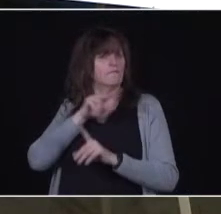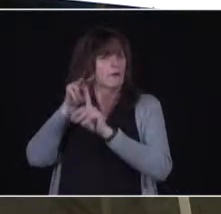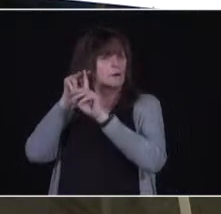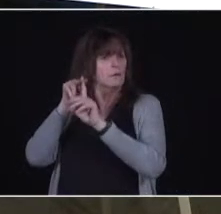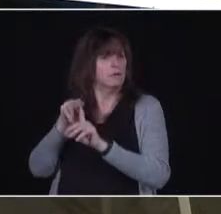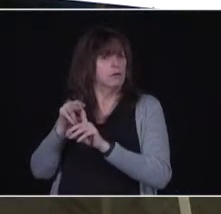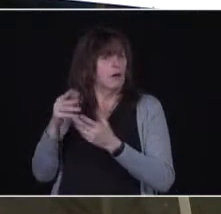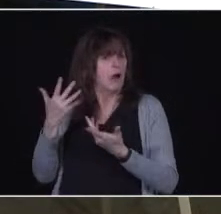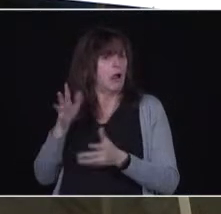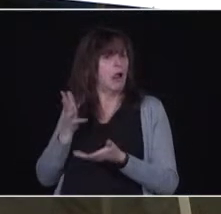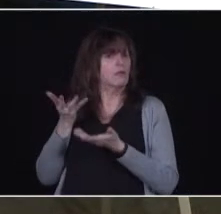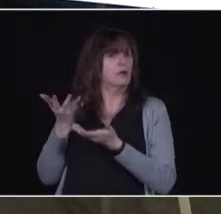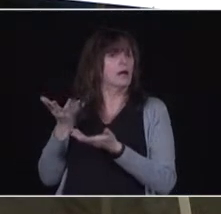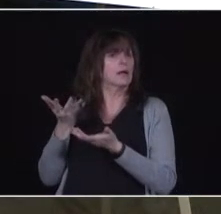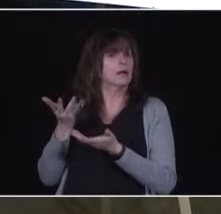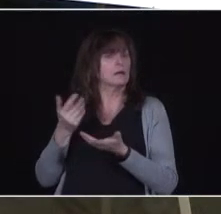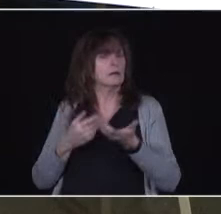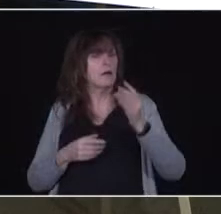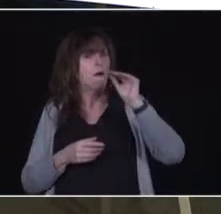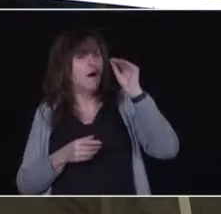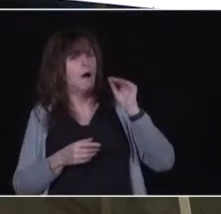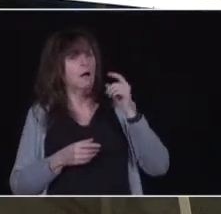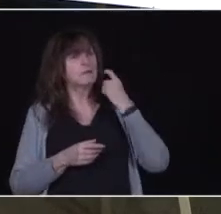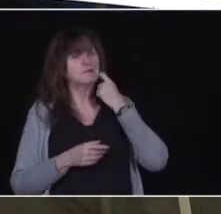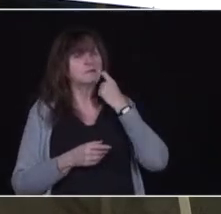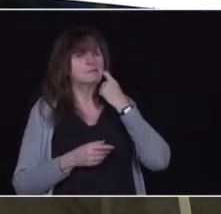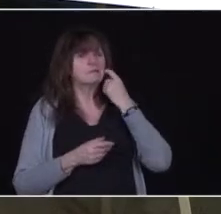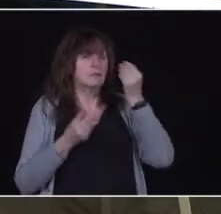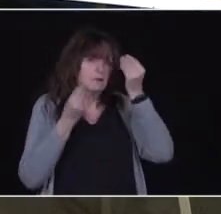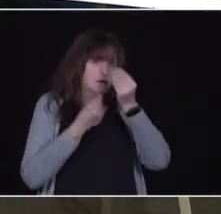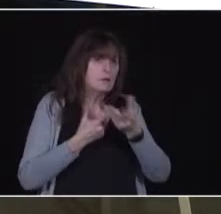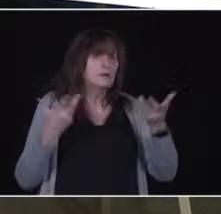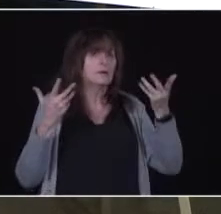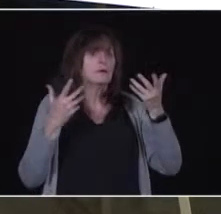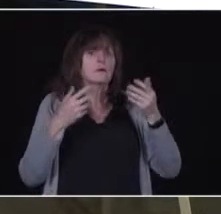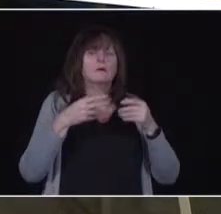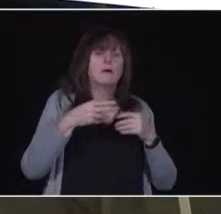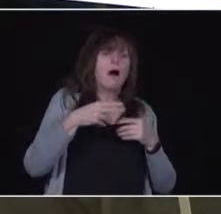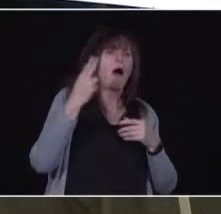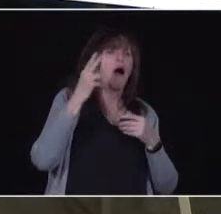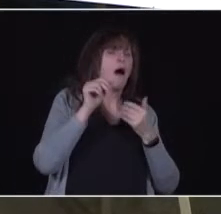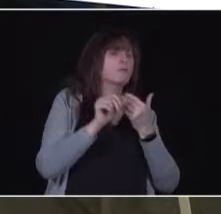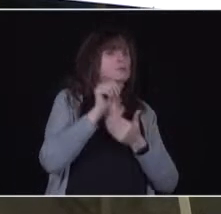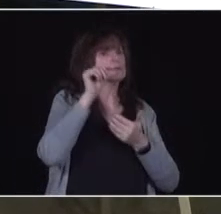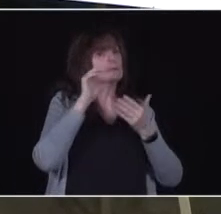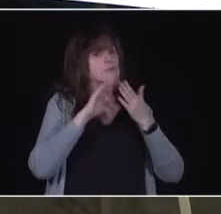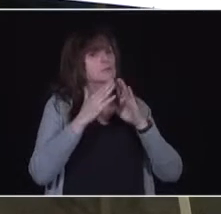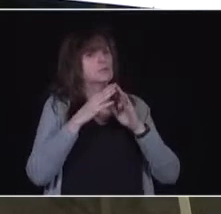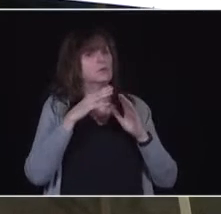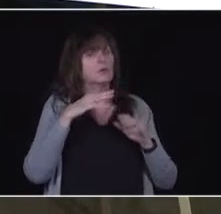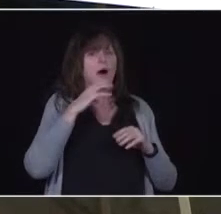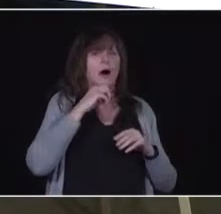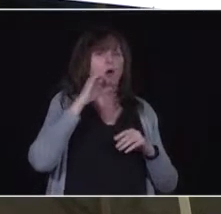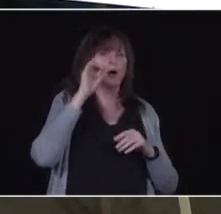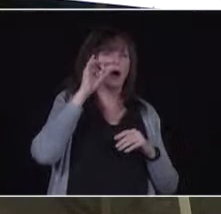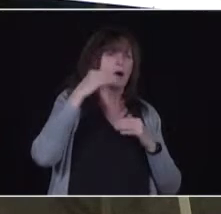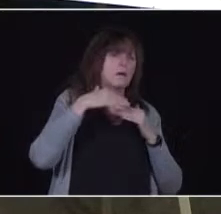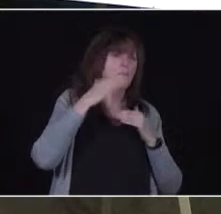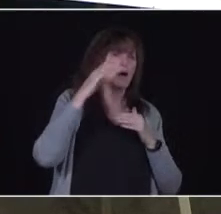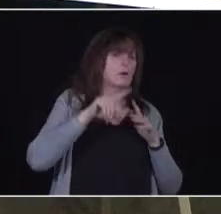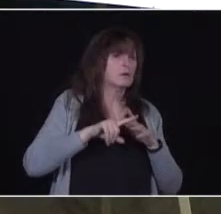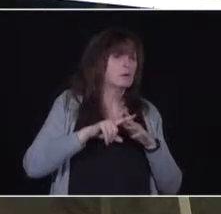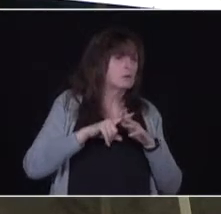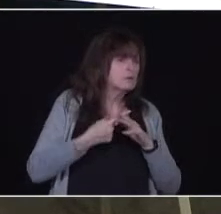Ottawa has just announced they are going to go into high-risk communities age 80 plus, and and they to to get above starting starting March 1.